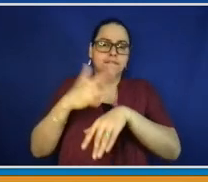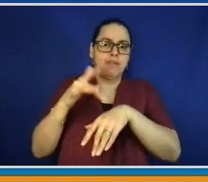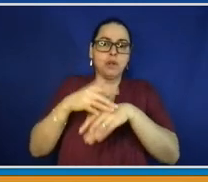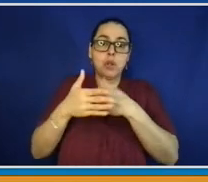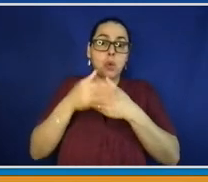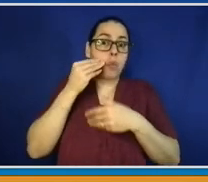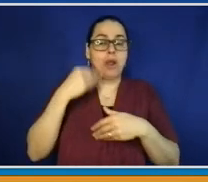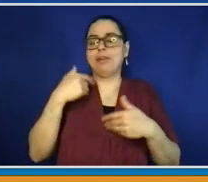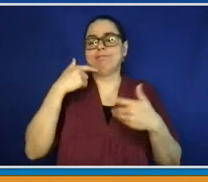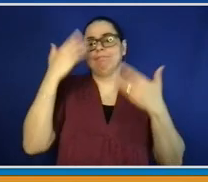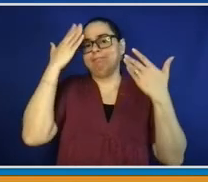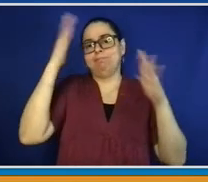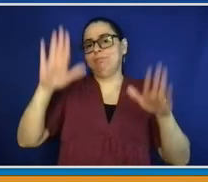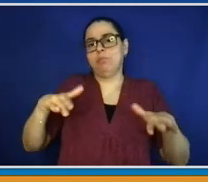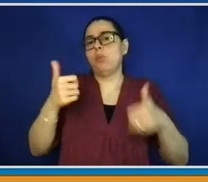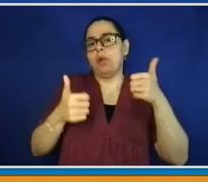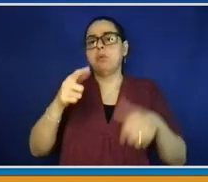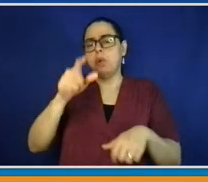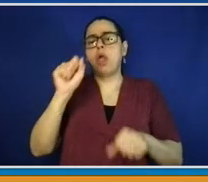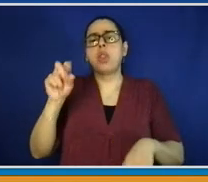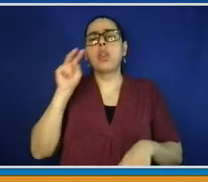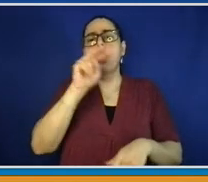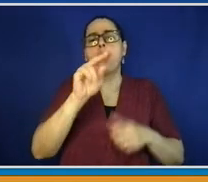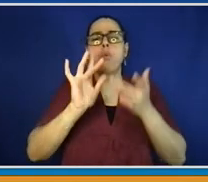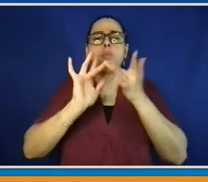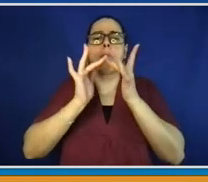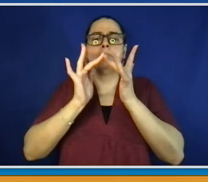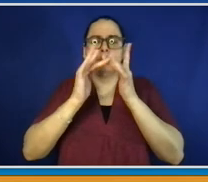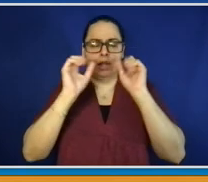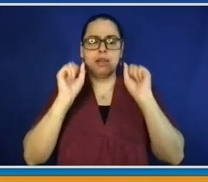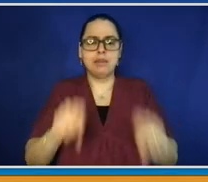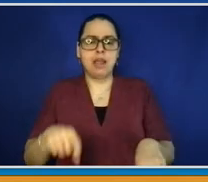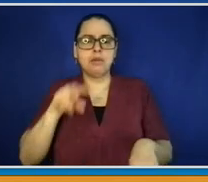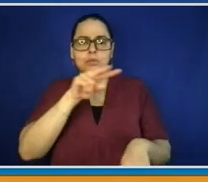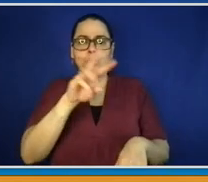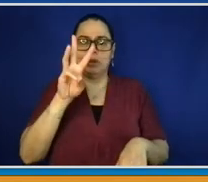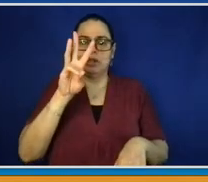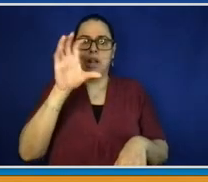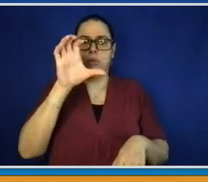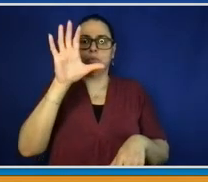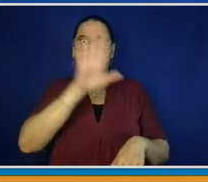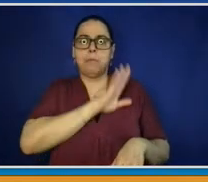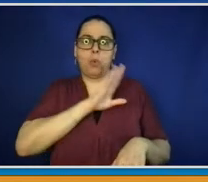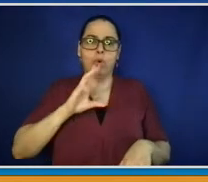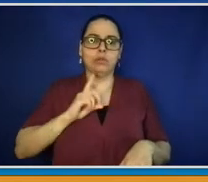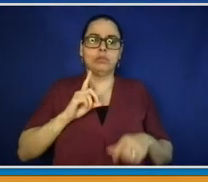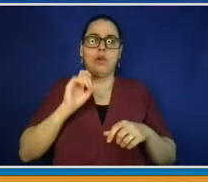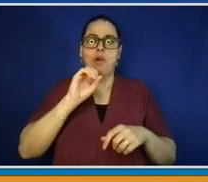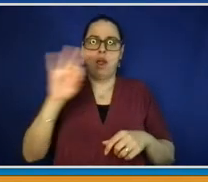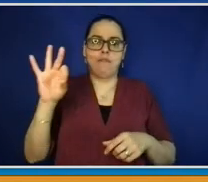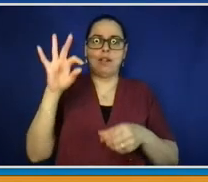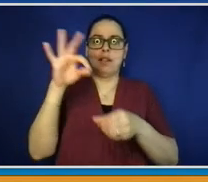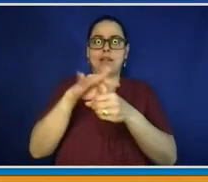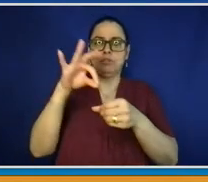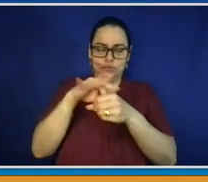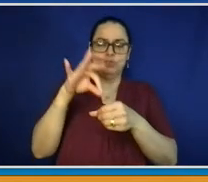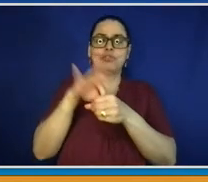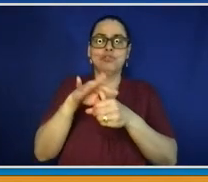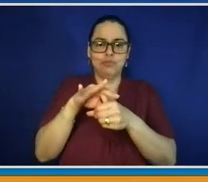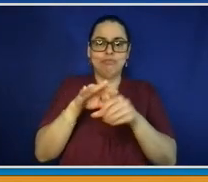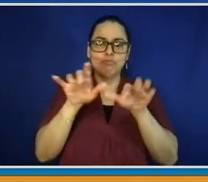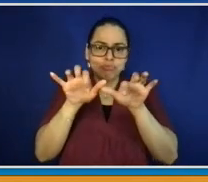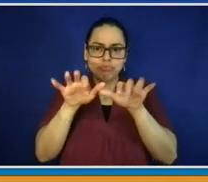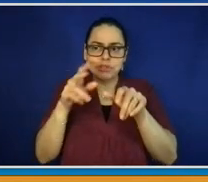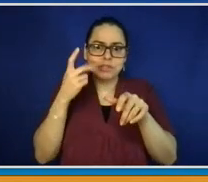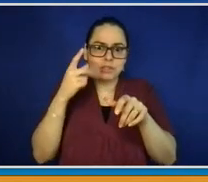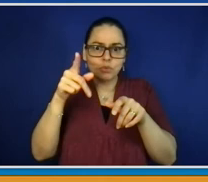citizenparticipation.westchestergov.com. You should have definitely received that postcard in the mail from the Westchester County Board of Elections